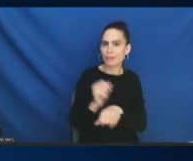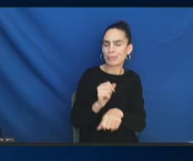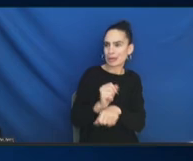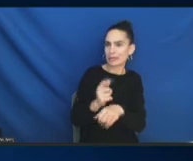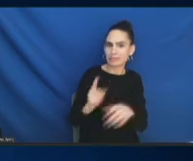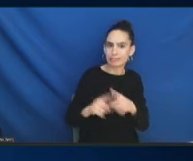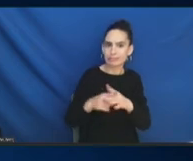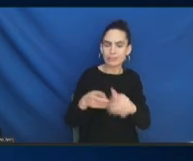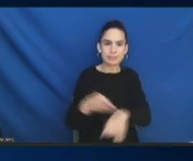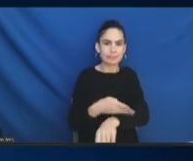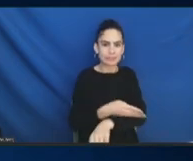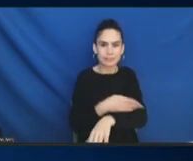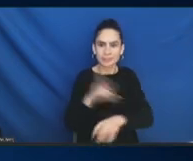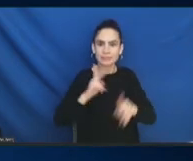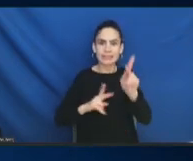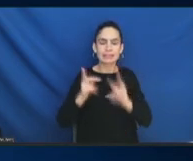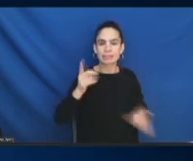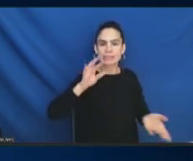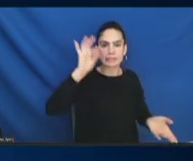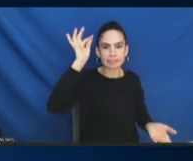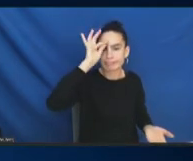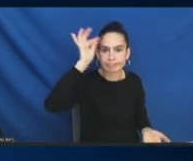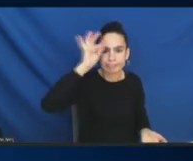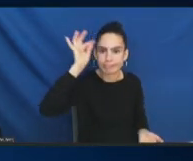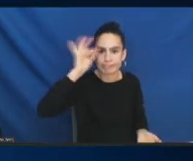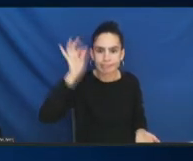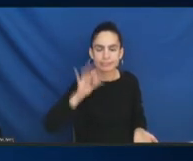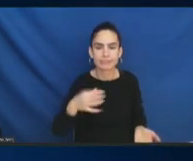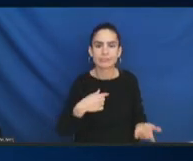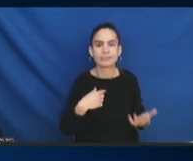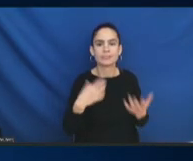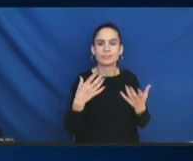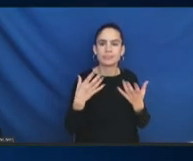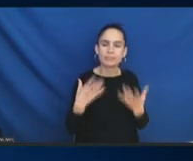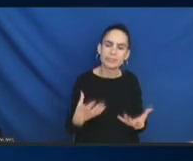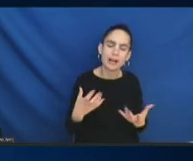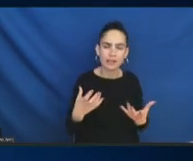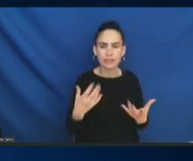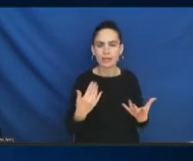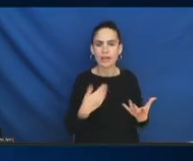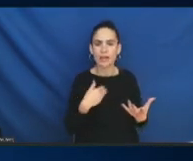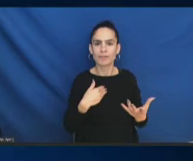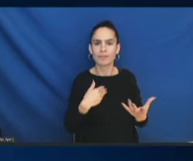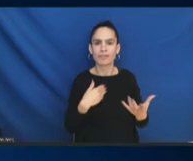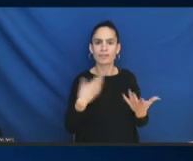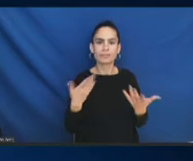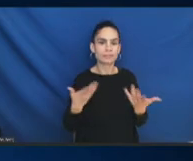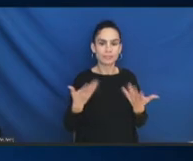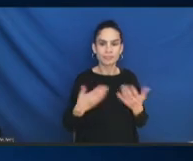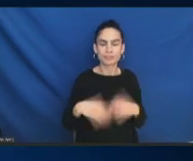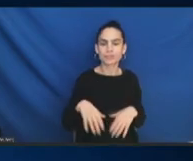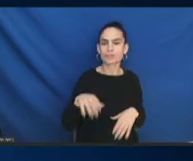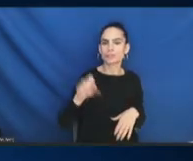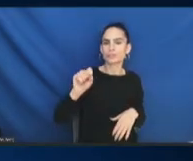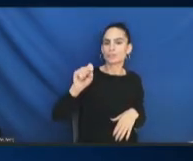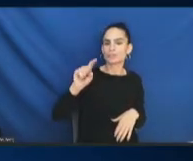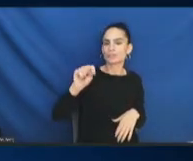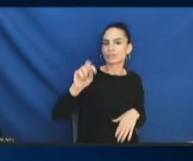know about. And I'd love for us to have a stream of work that is specifically about communicating